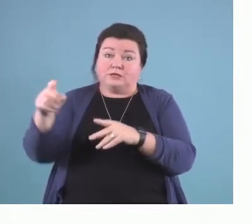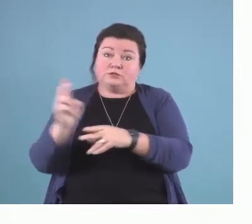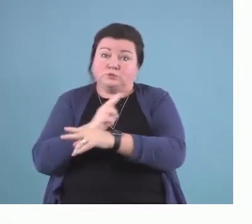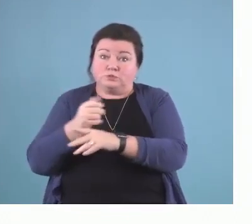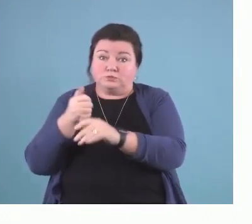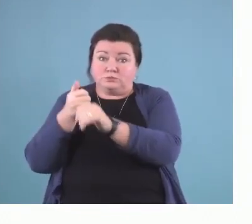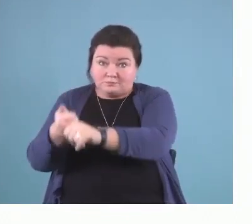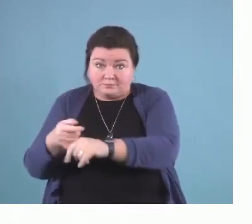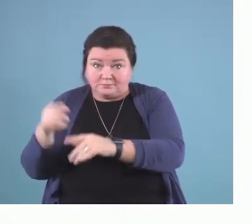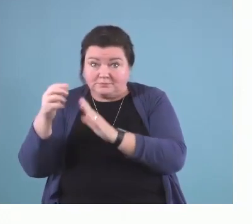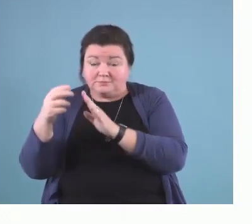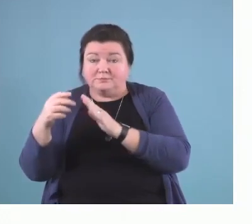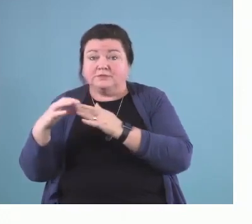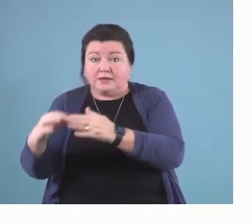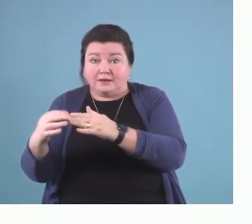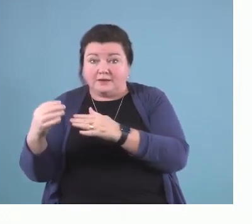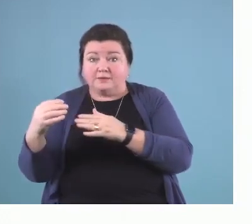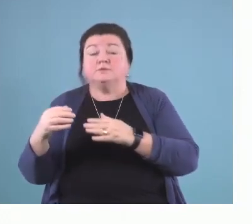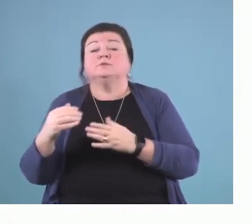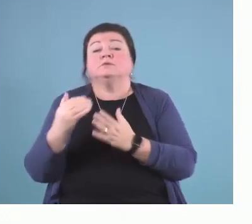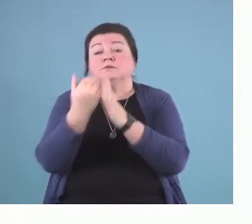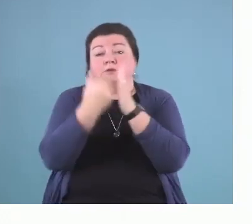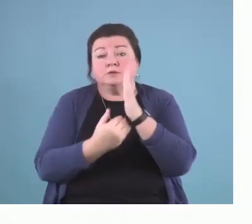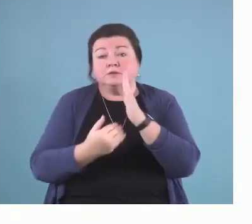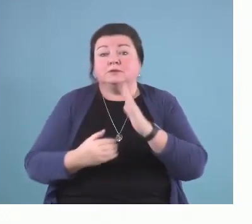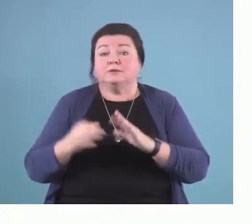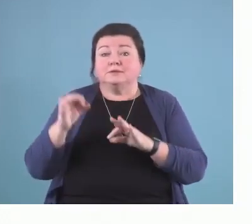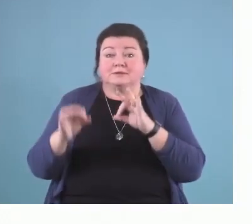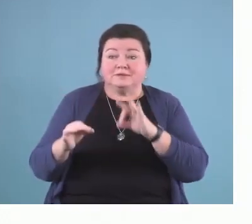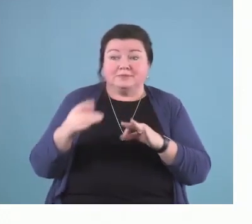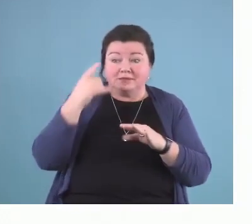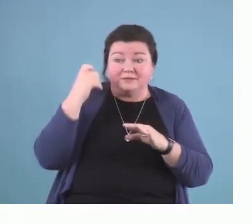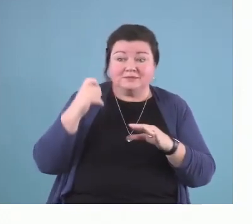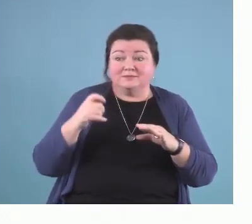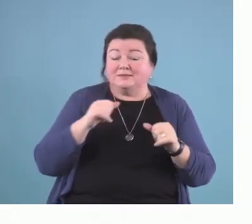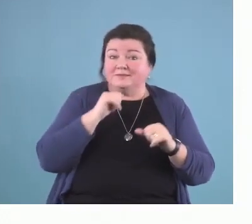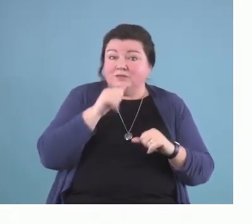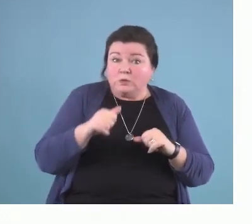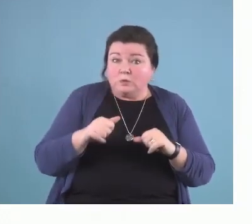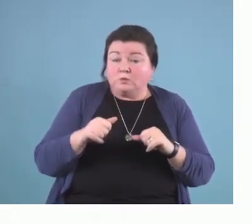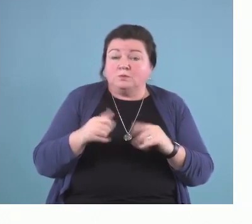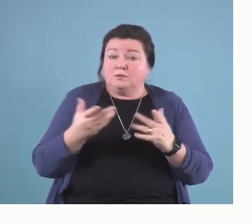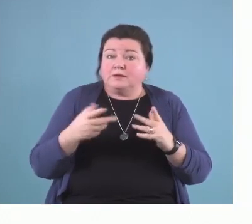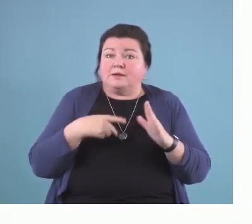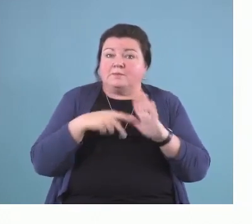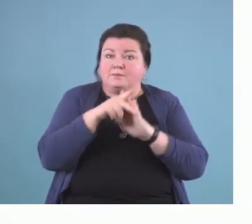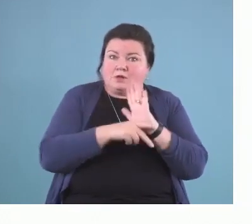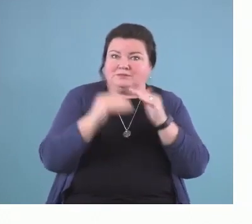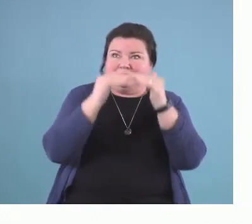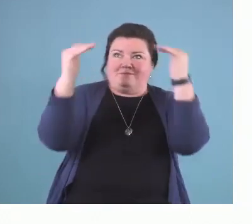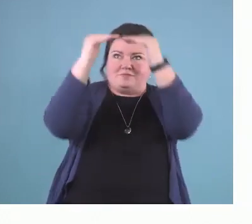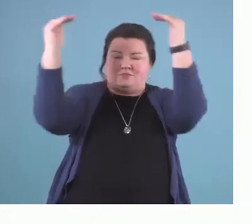outcome from a policy level if they don't. Right? So, there's different ways you can